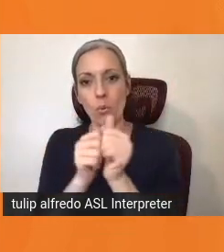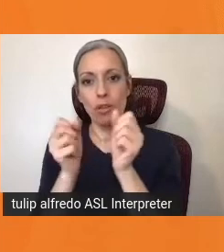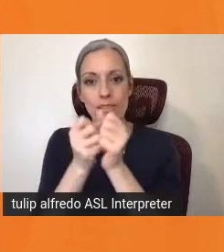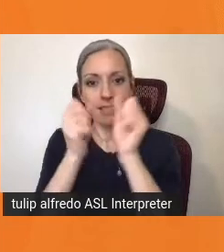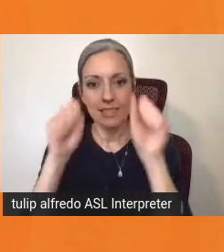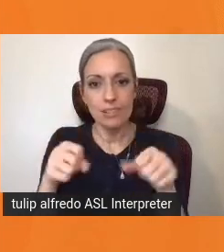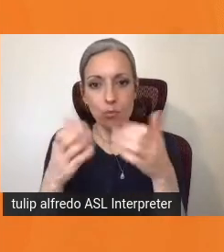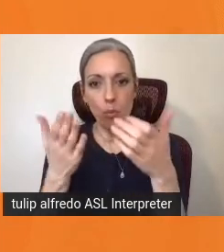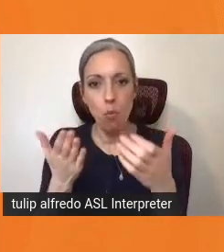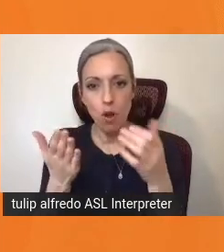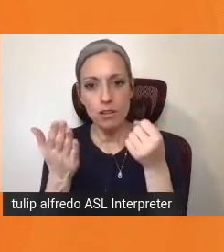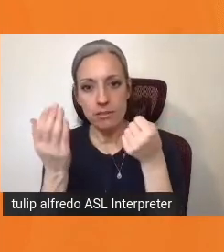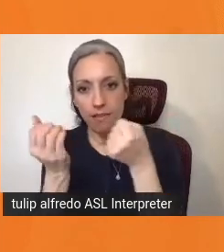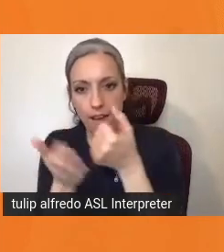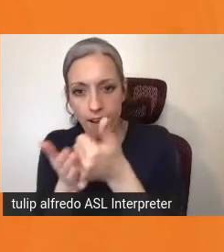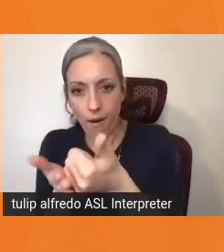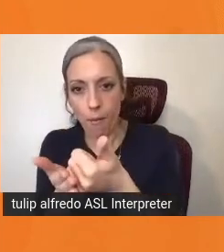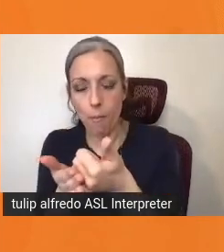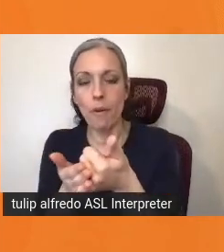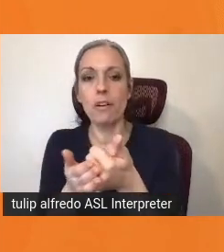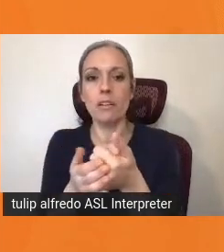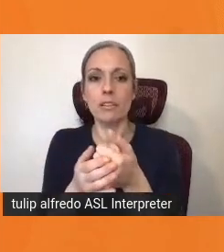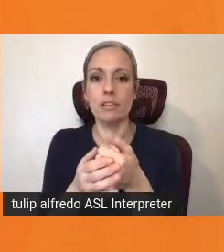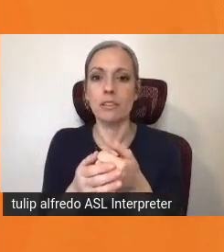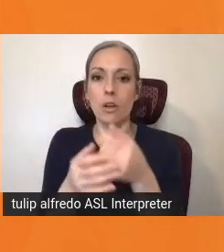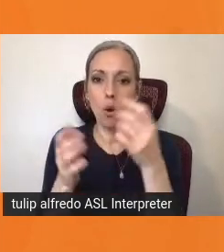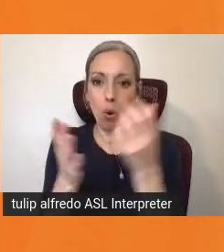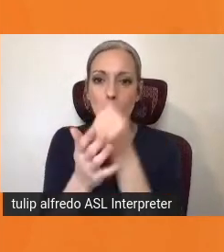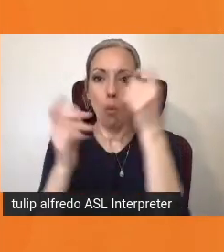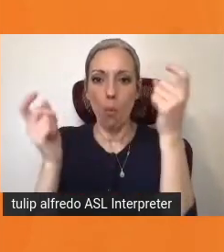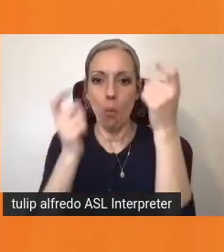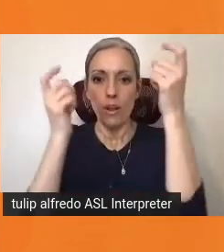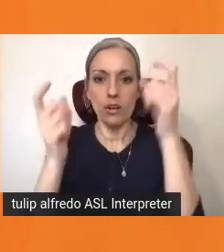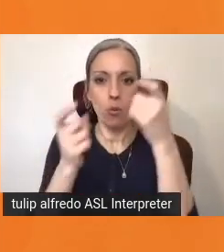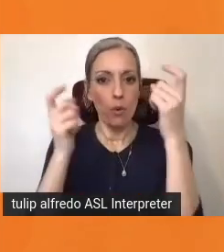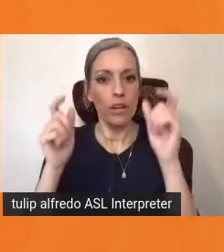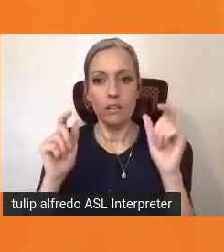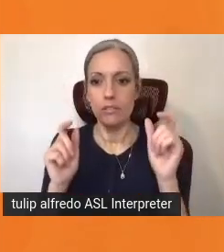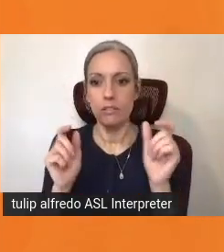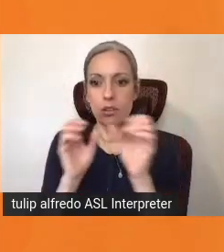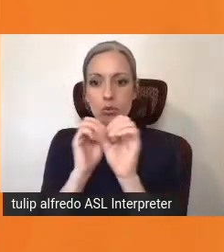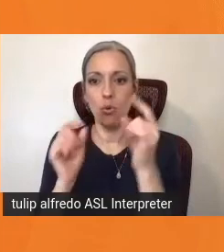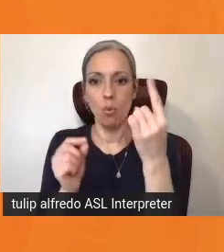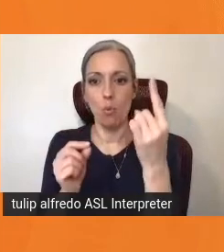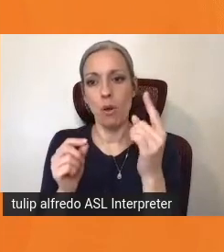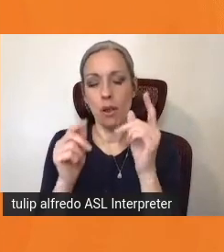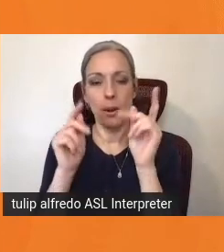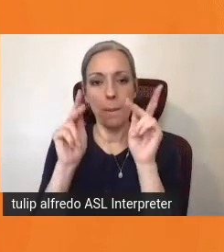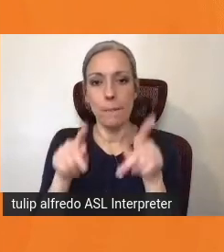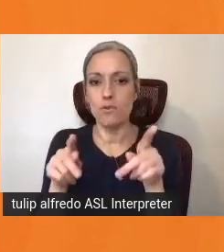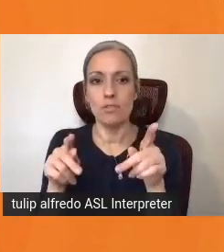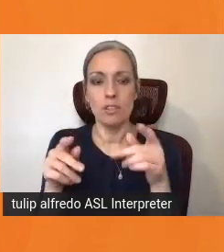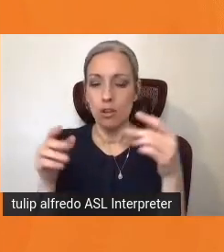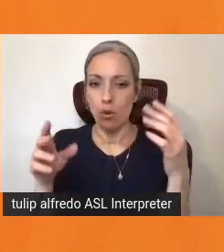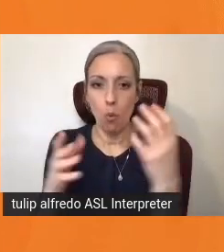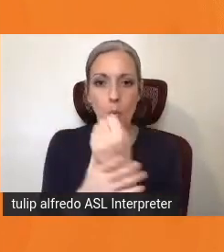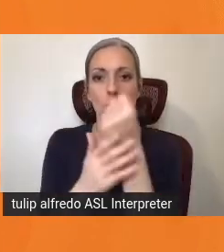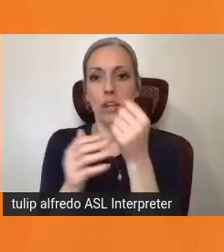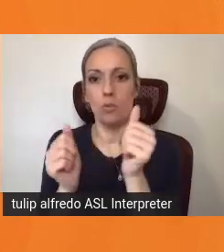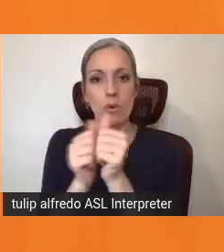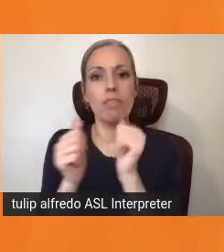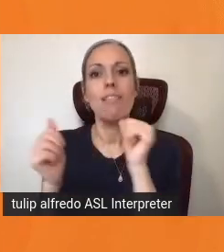help. It's a win-win when we work together. No one benefits from inequality. Let us never forget,